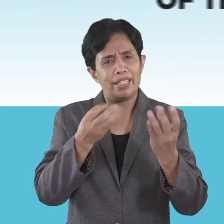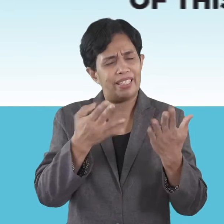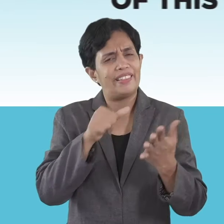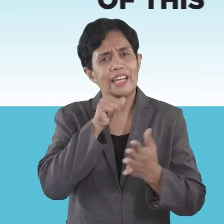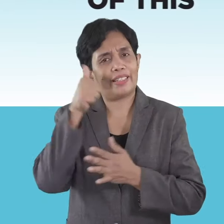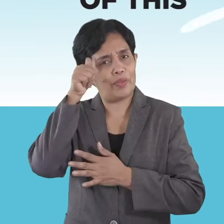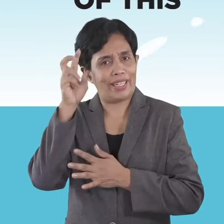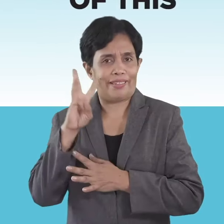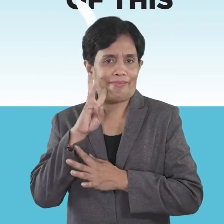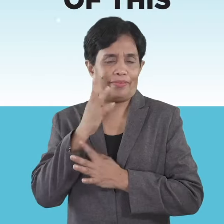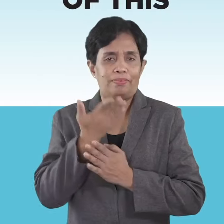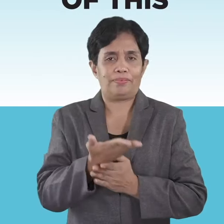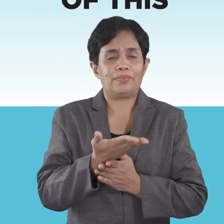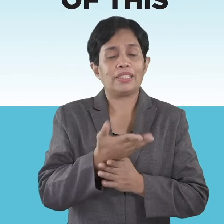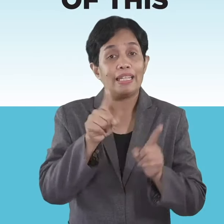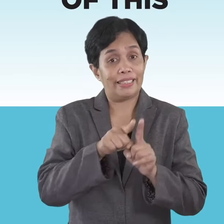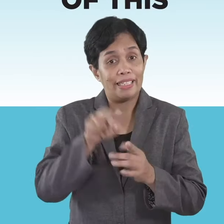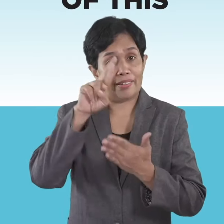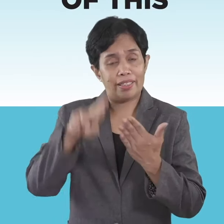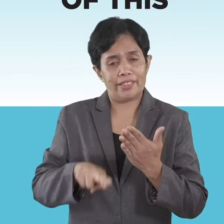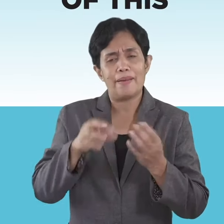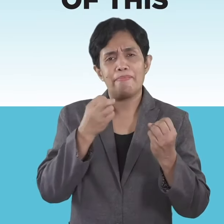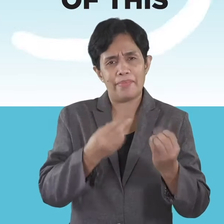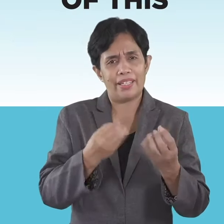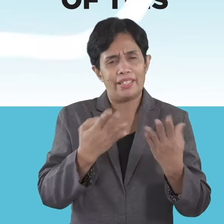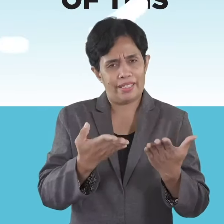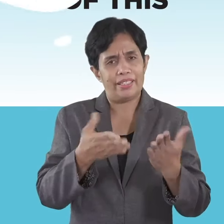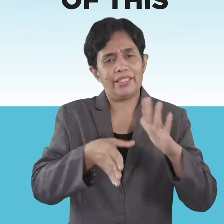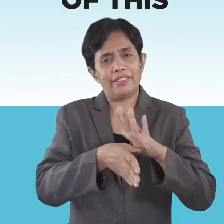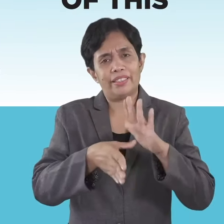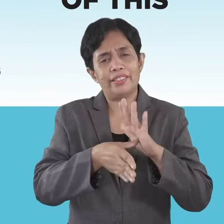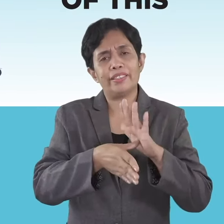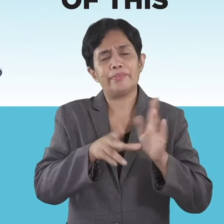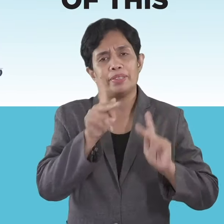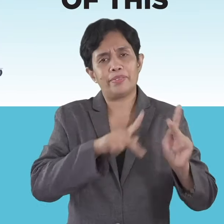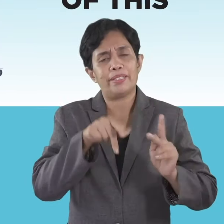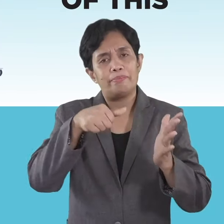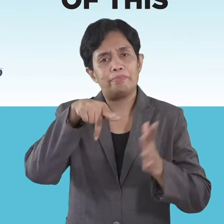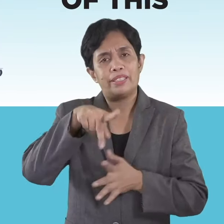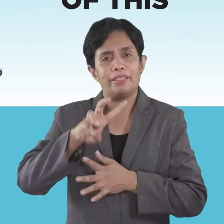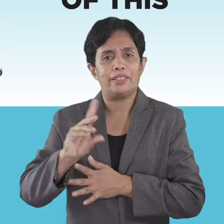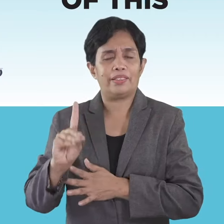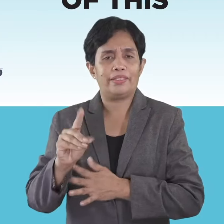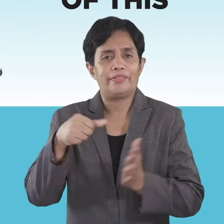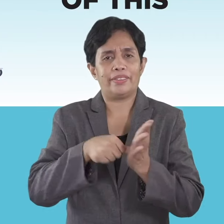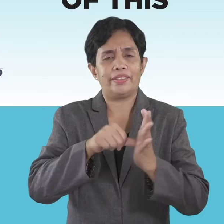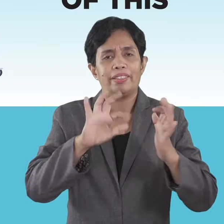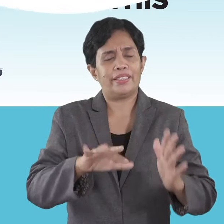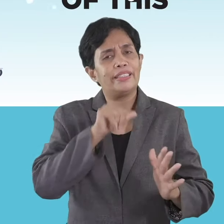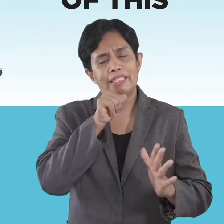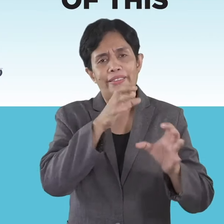many are unaware of this. As a result, majority of our senior and PWD voters have not